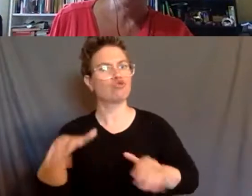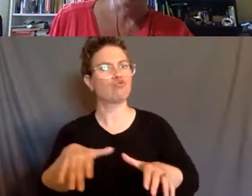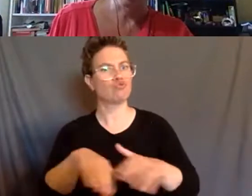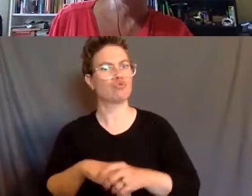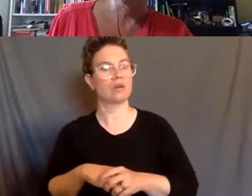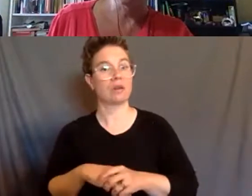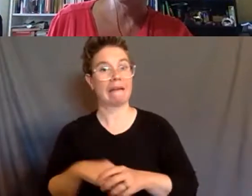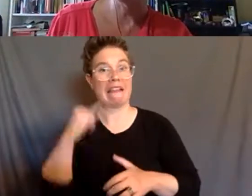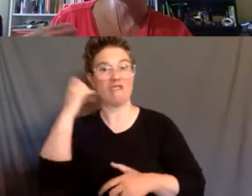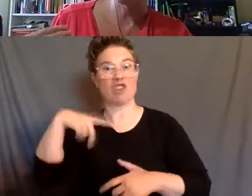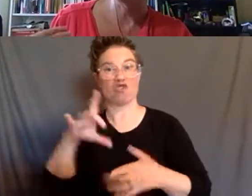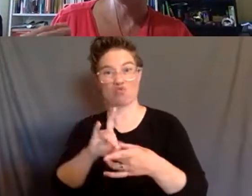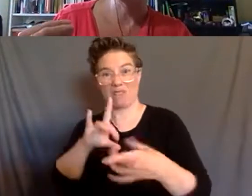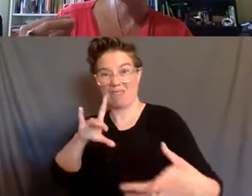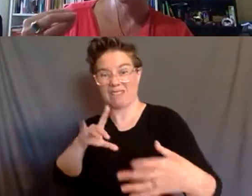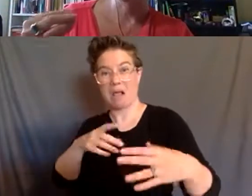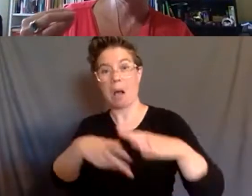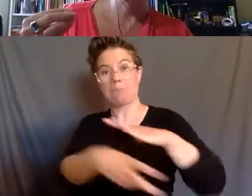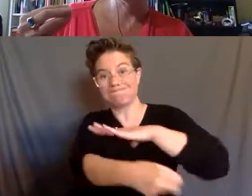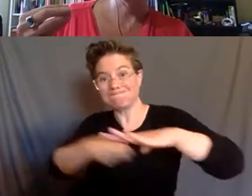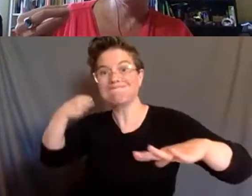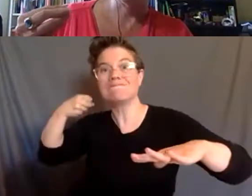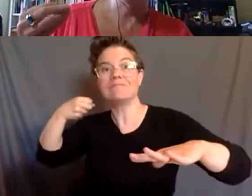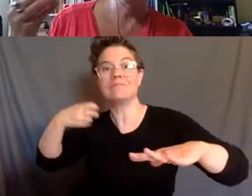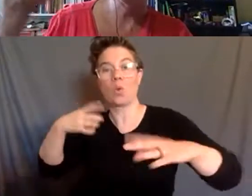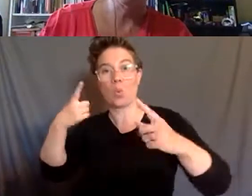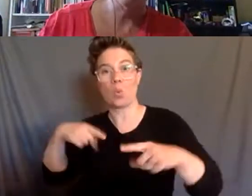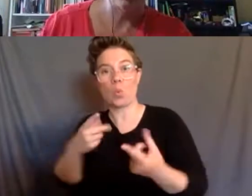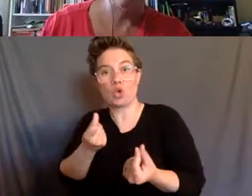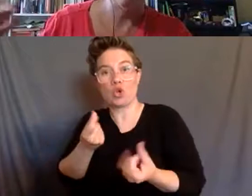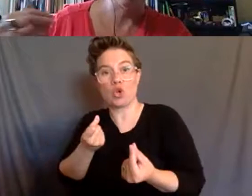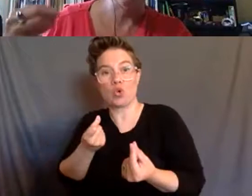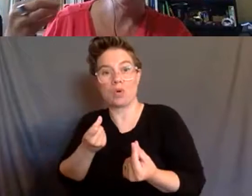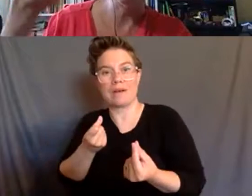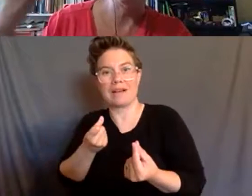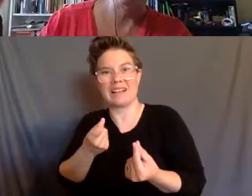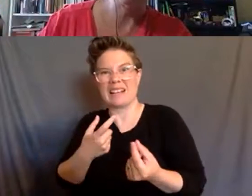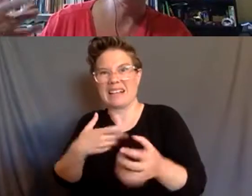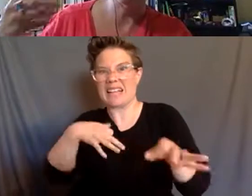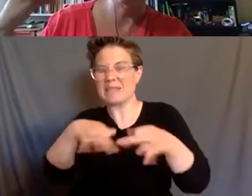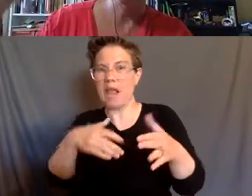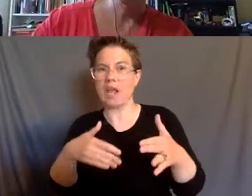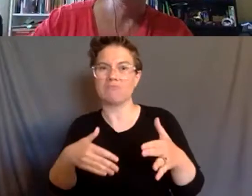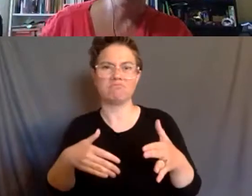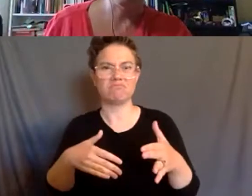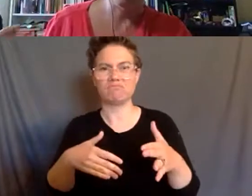release a person, you really have to make them as close to death and as pathetic and dependent as